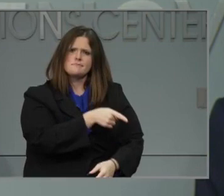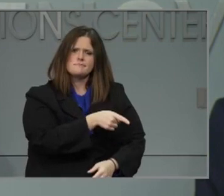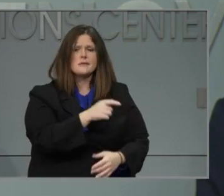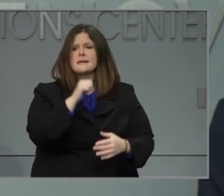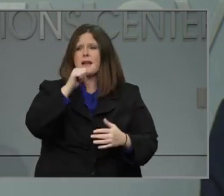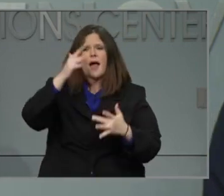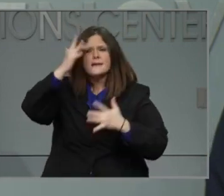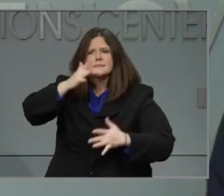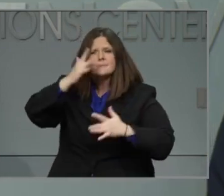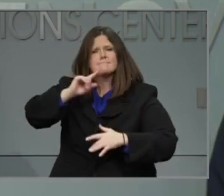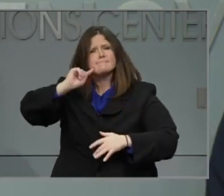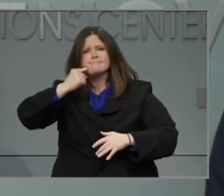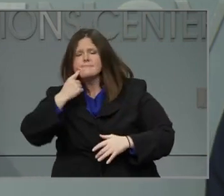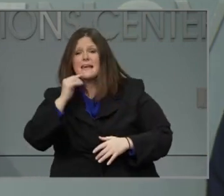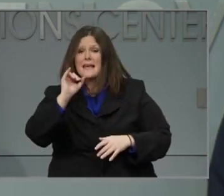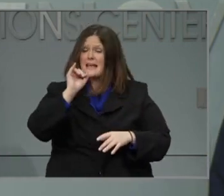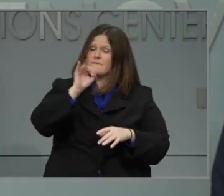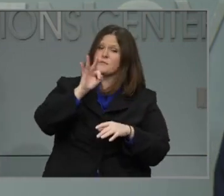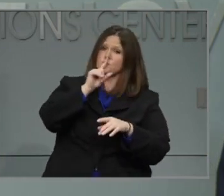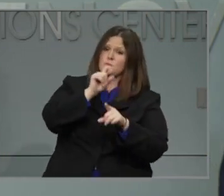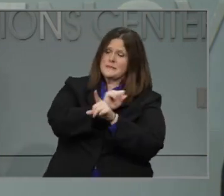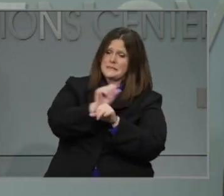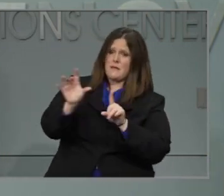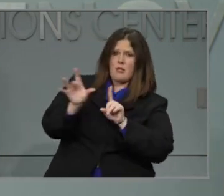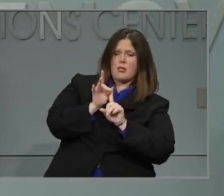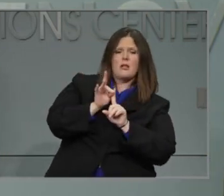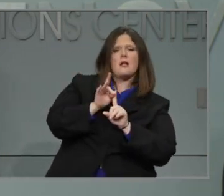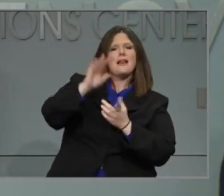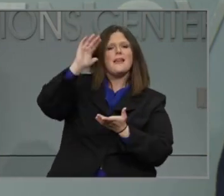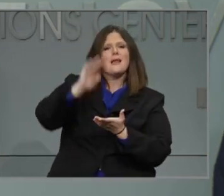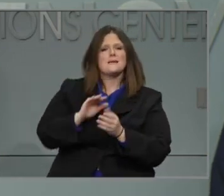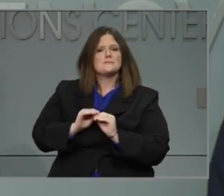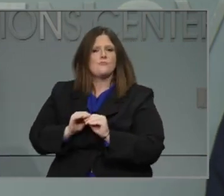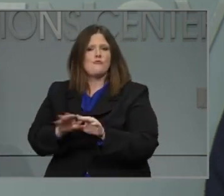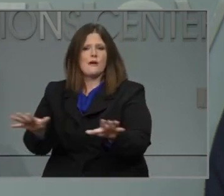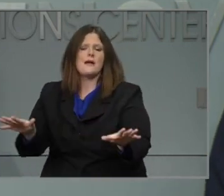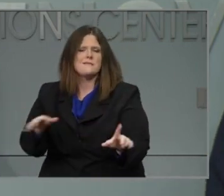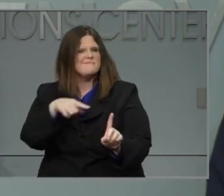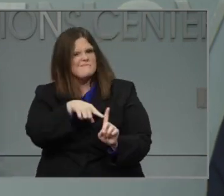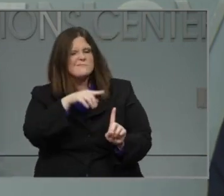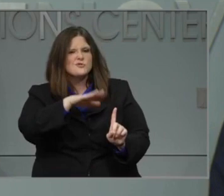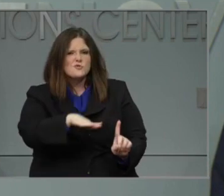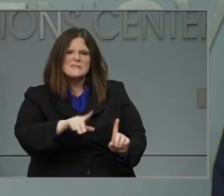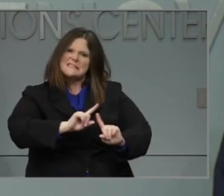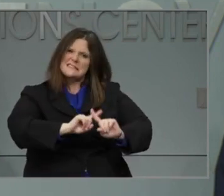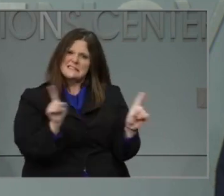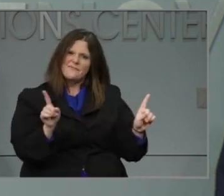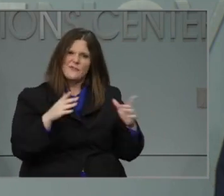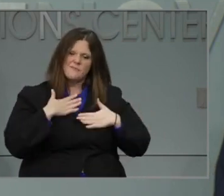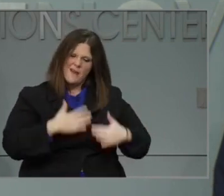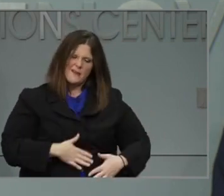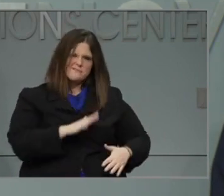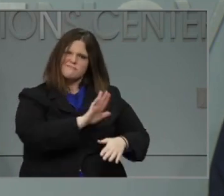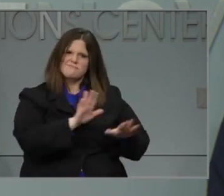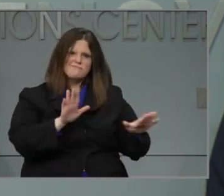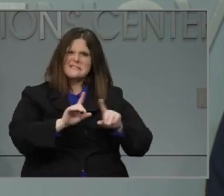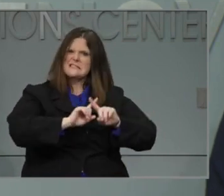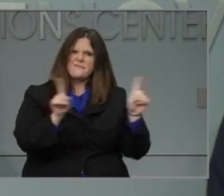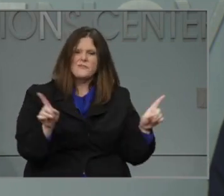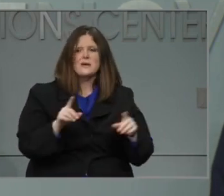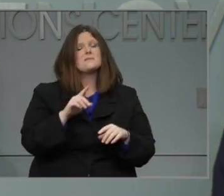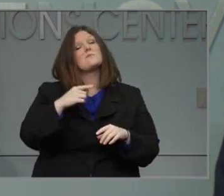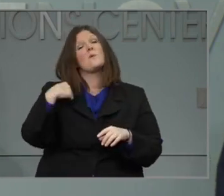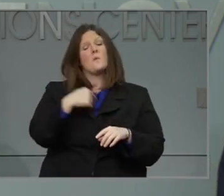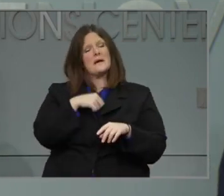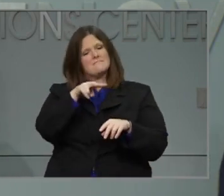likely to spread the virus to others. The science also shows that in-person learning is so important for the development of all children,